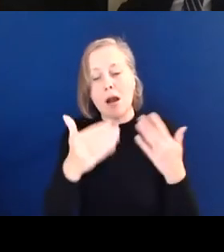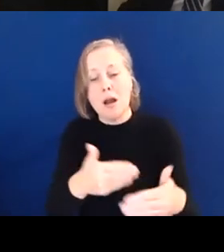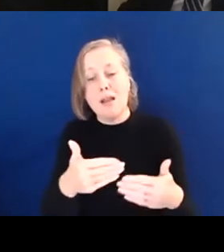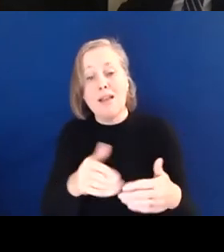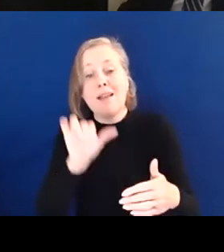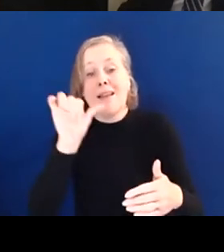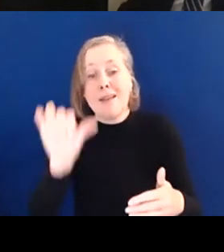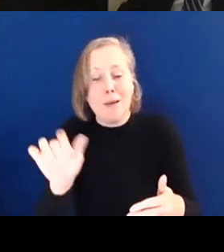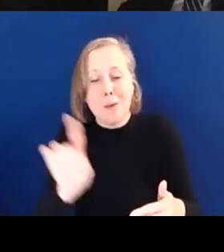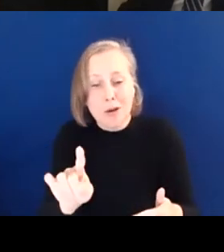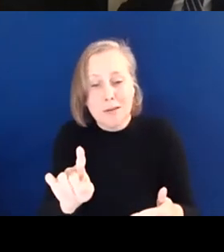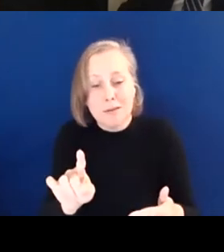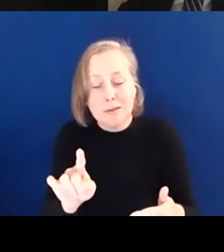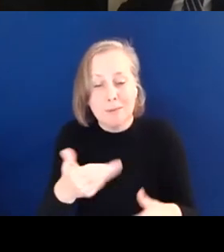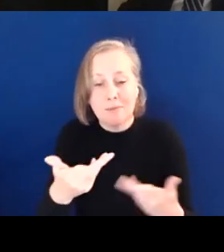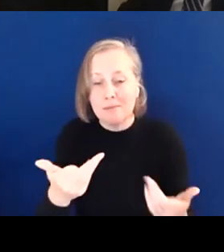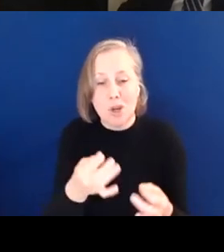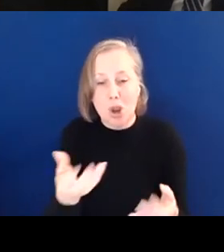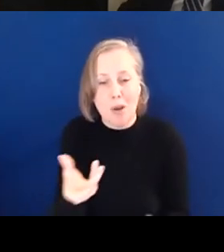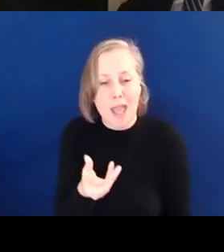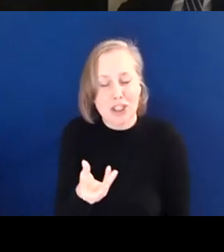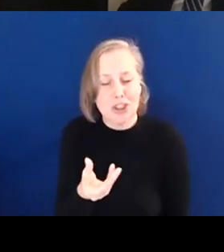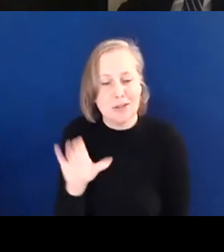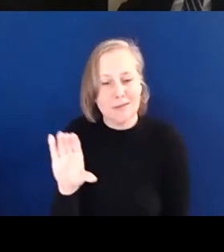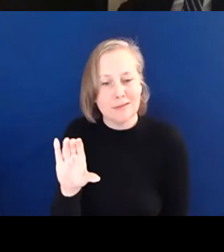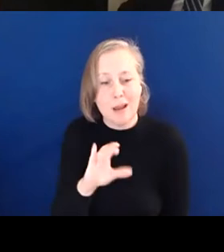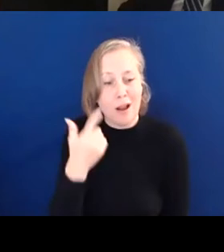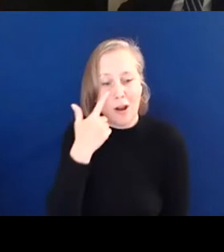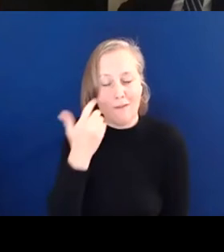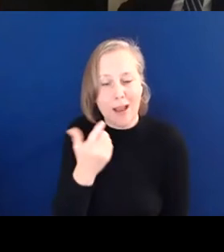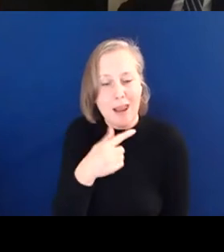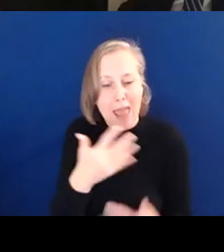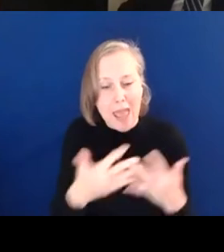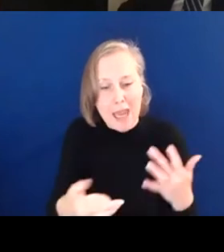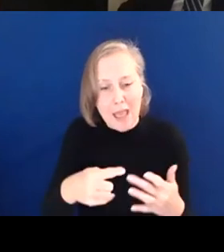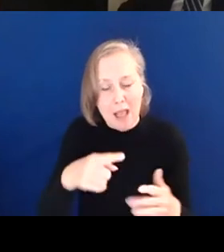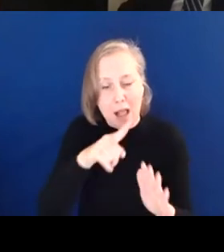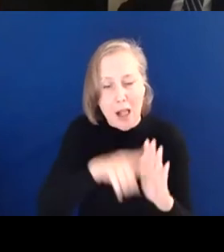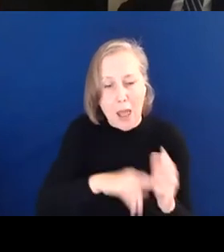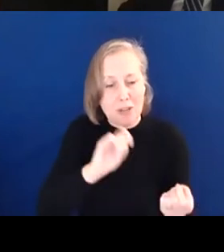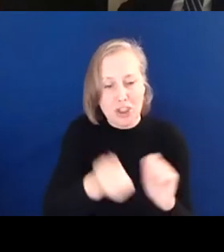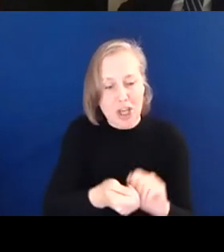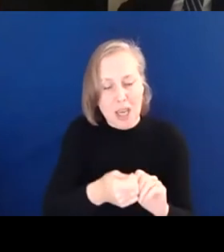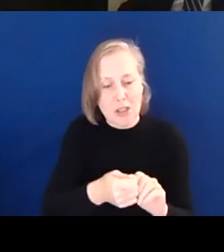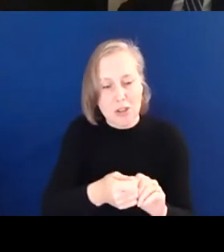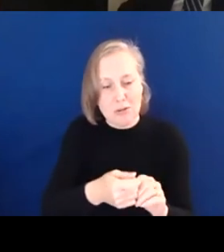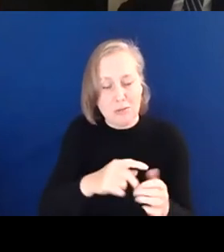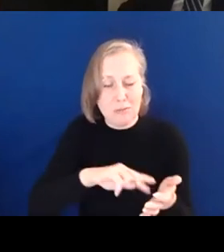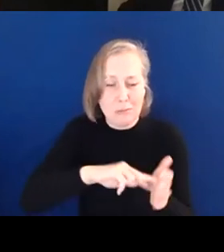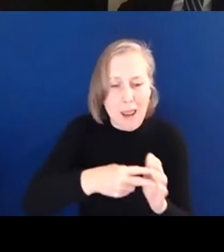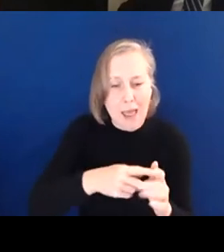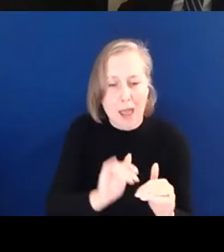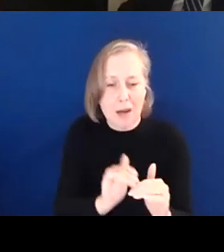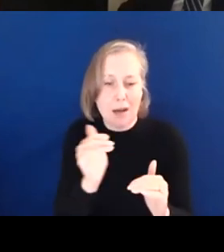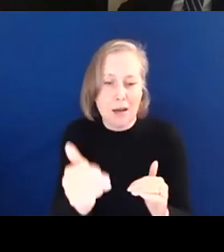annual reports, and of course still no cash. I couldn't find any mention of climate change or specific proposals to ensure that